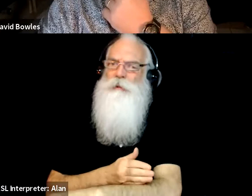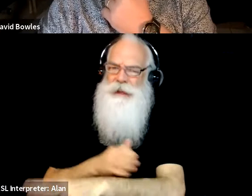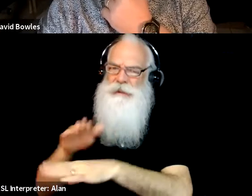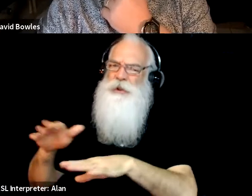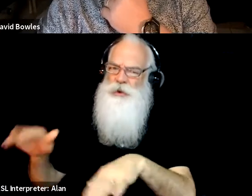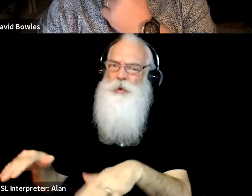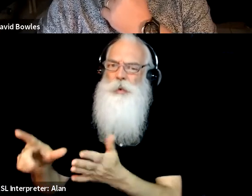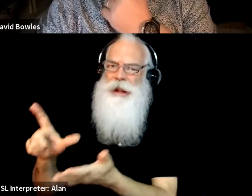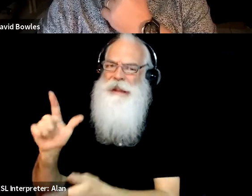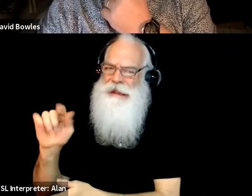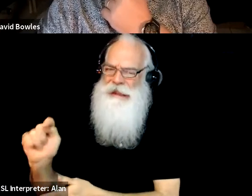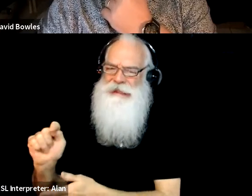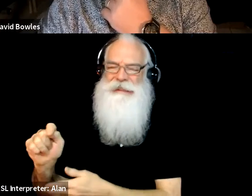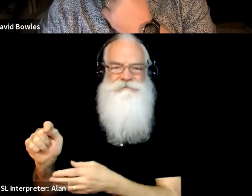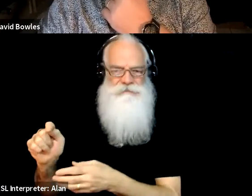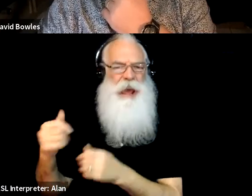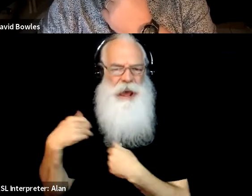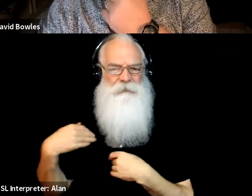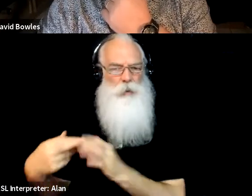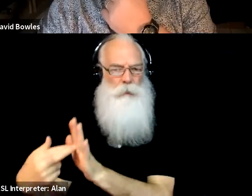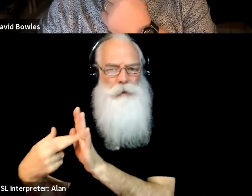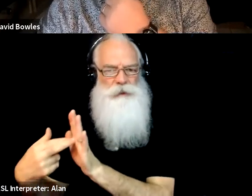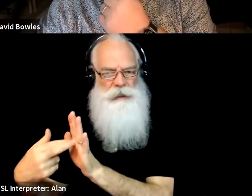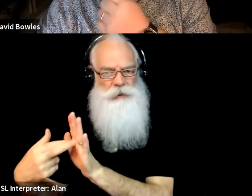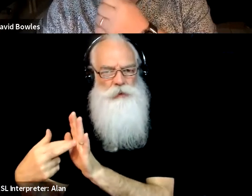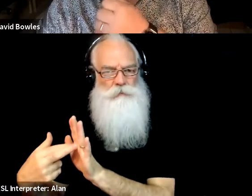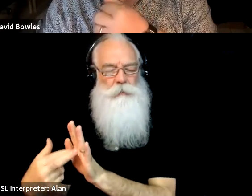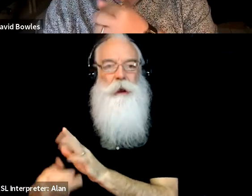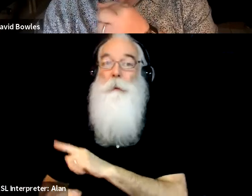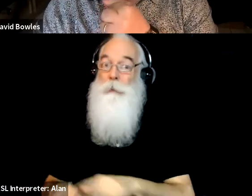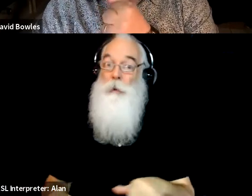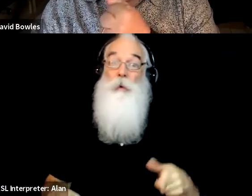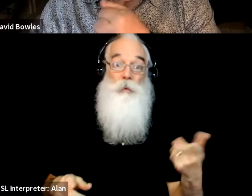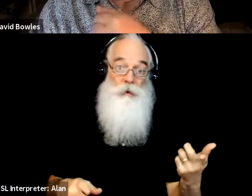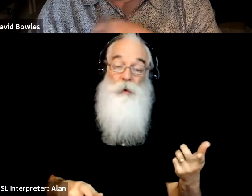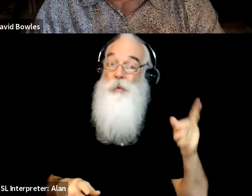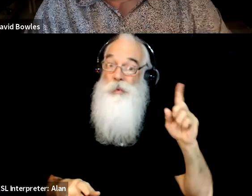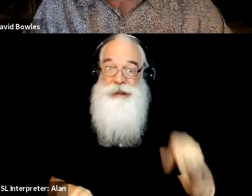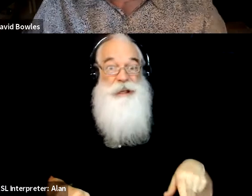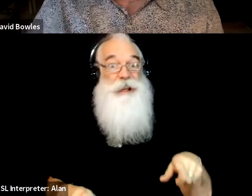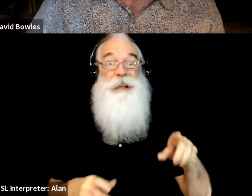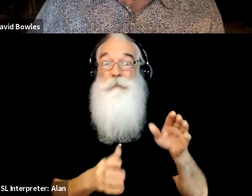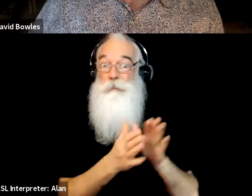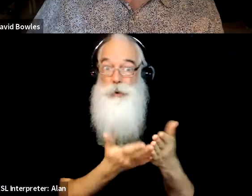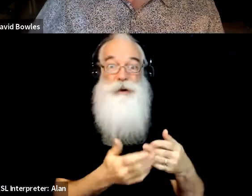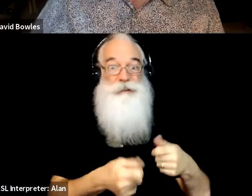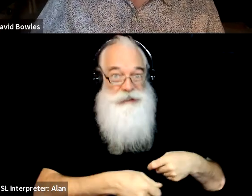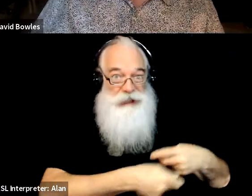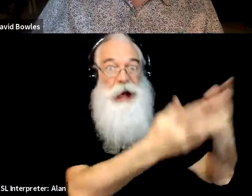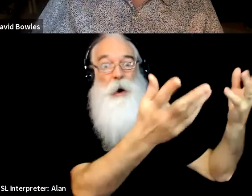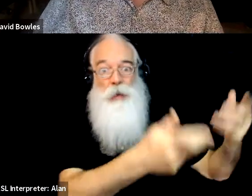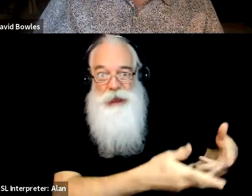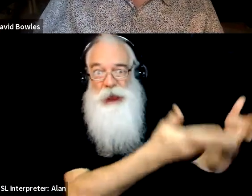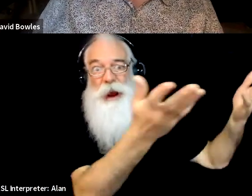arm of, of, um, getting books out there that, you know, people can find, um, you know, but